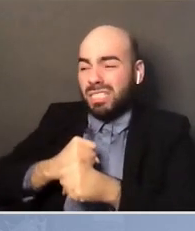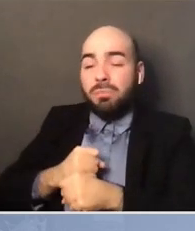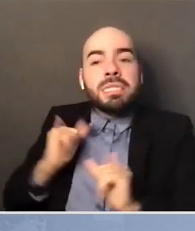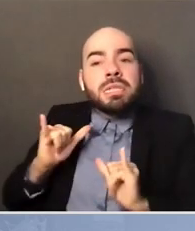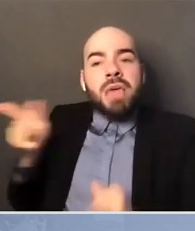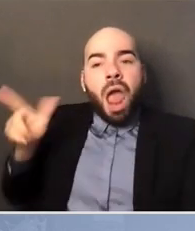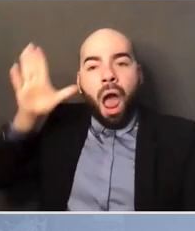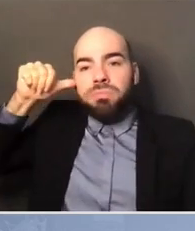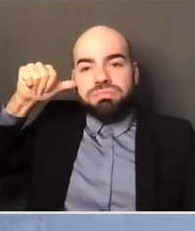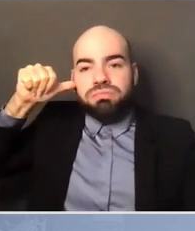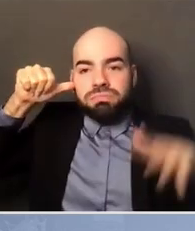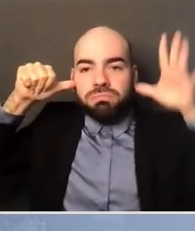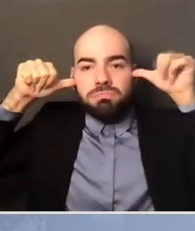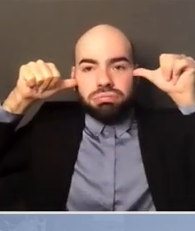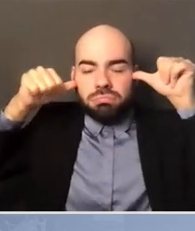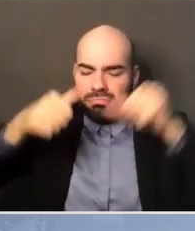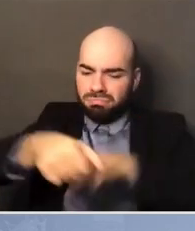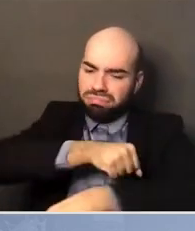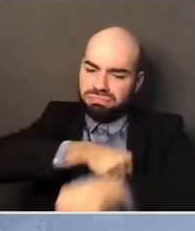make a change.